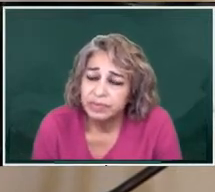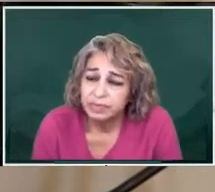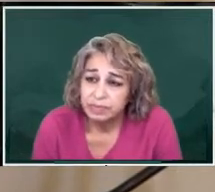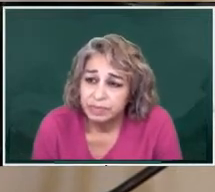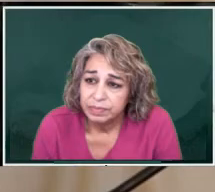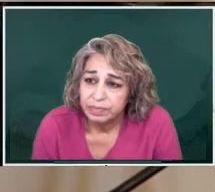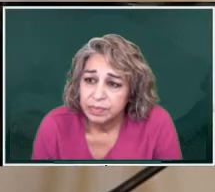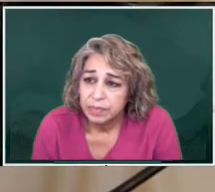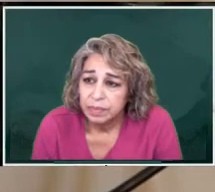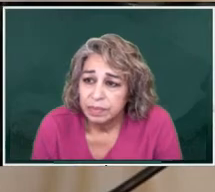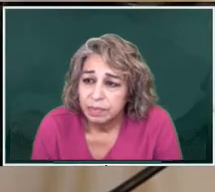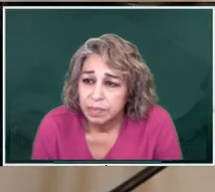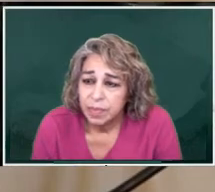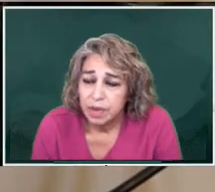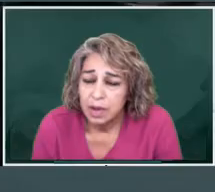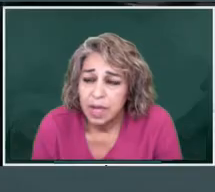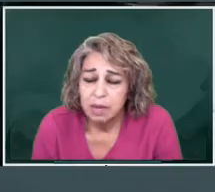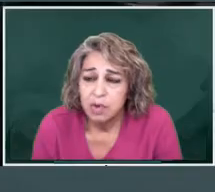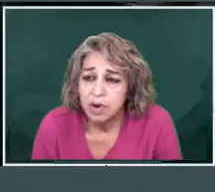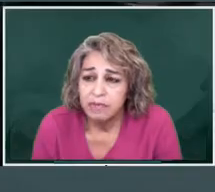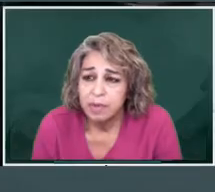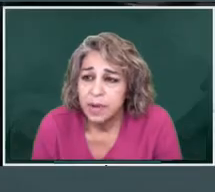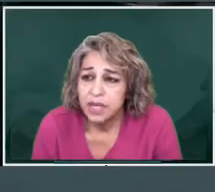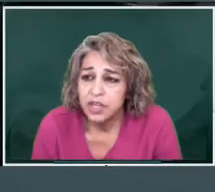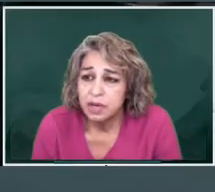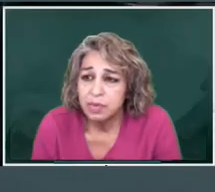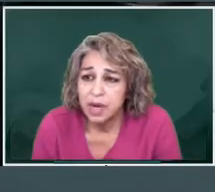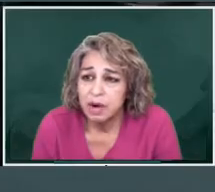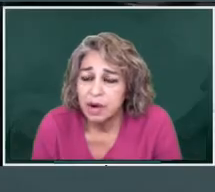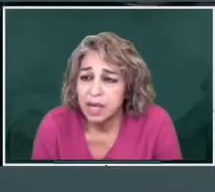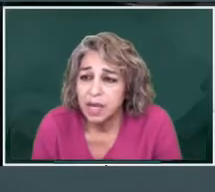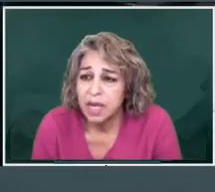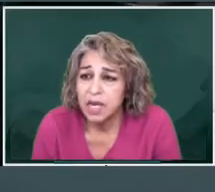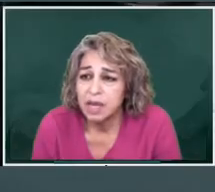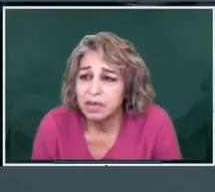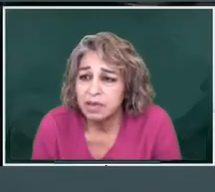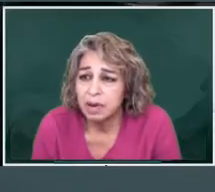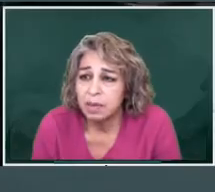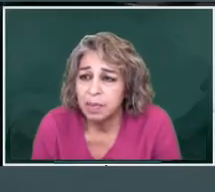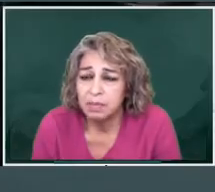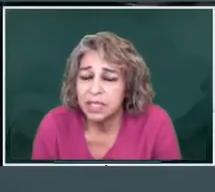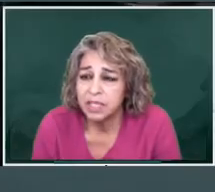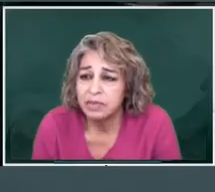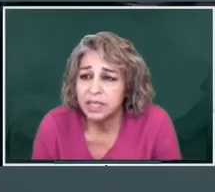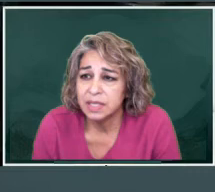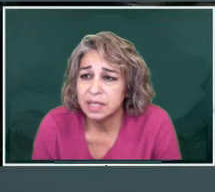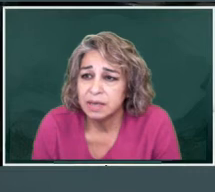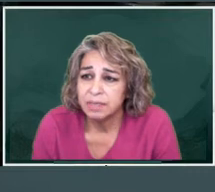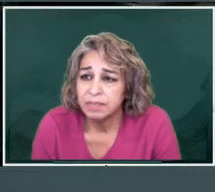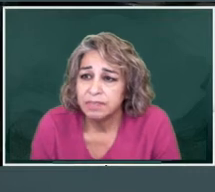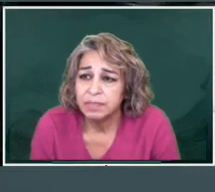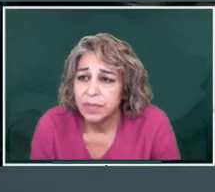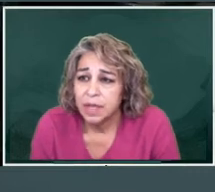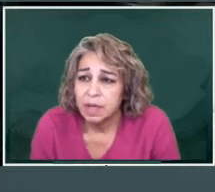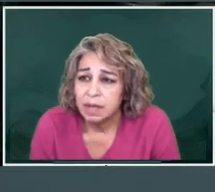any more information regarding any other public servants.